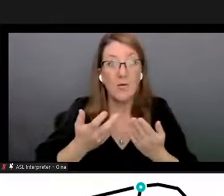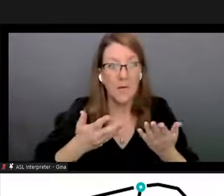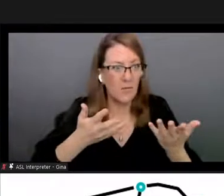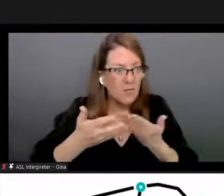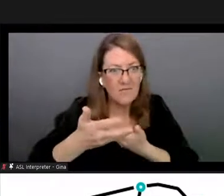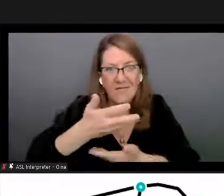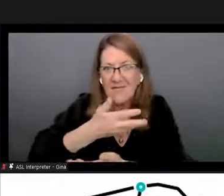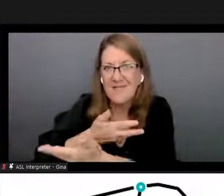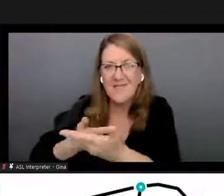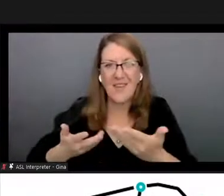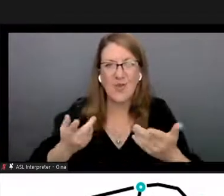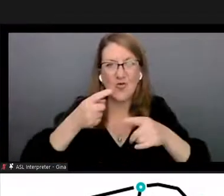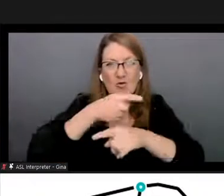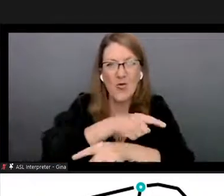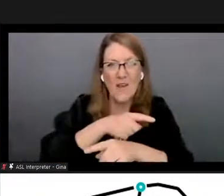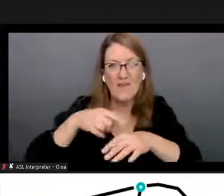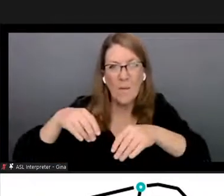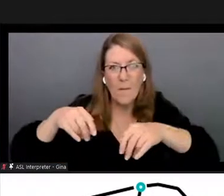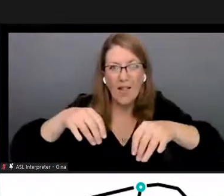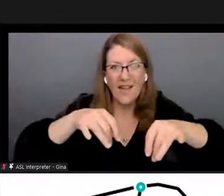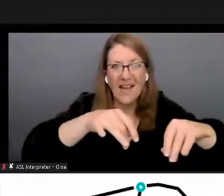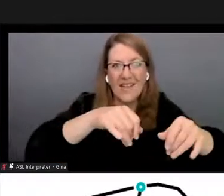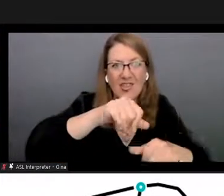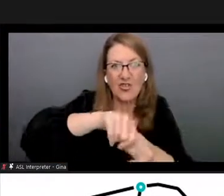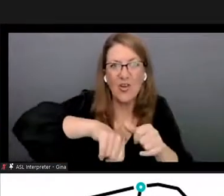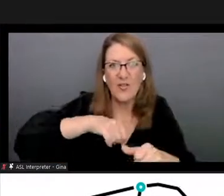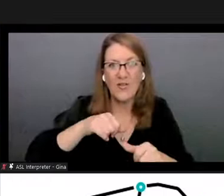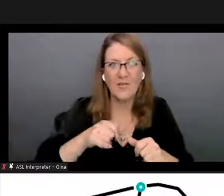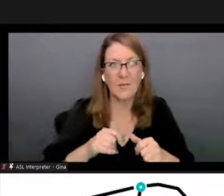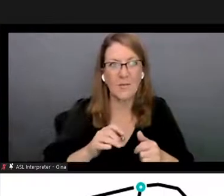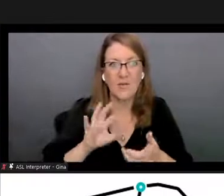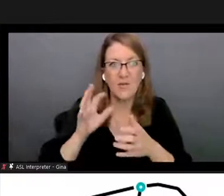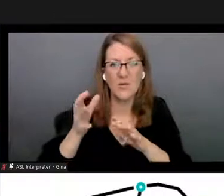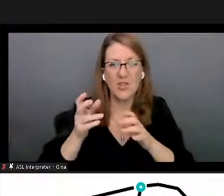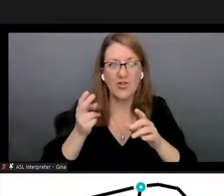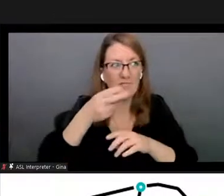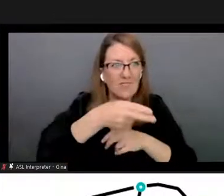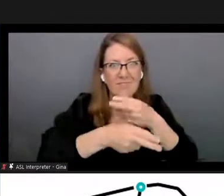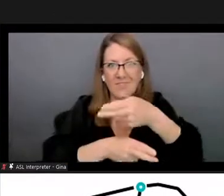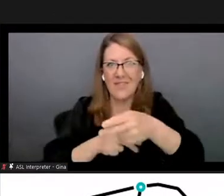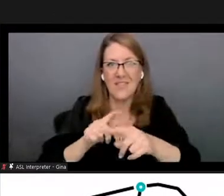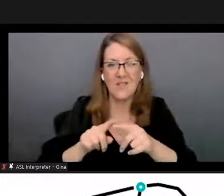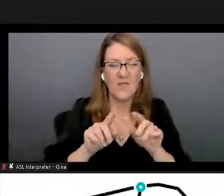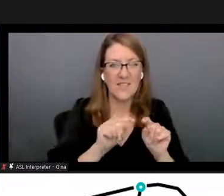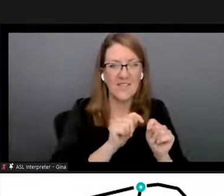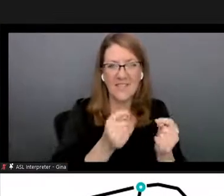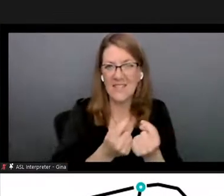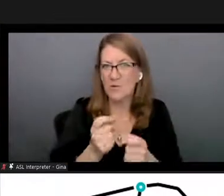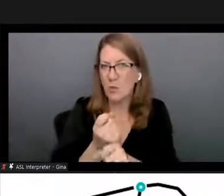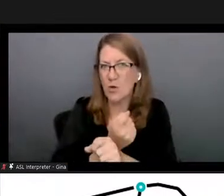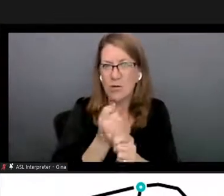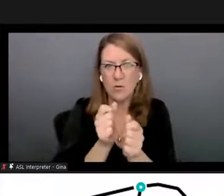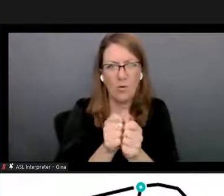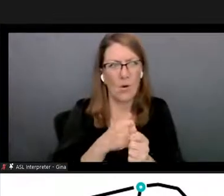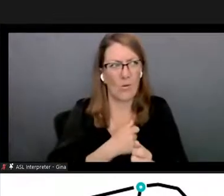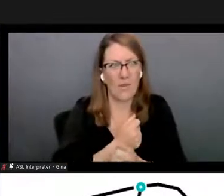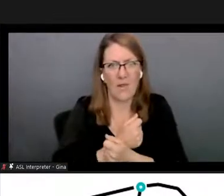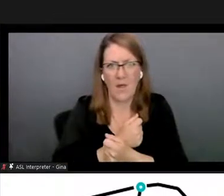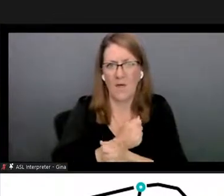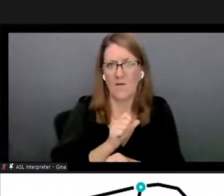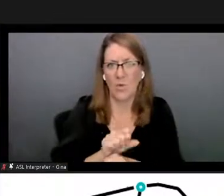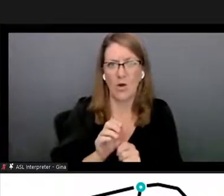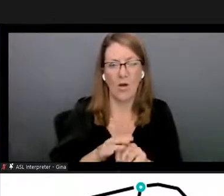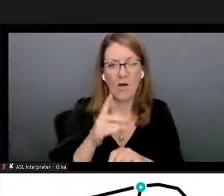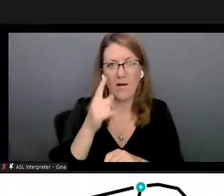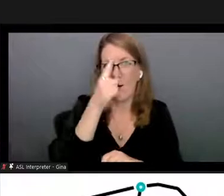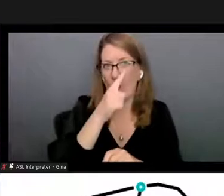and you know sort of switch up teams and work together i i'd love to work on a hawaiian team that wants to